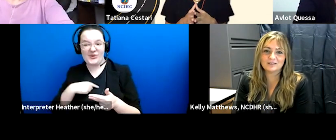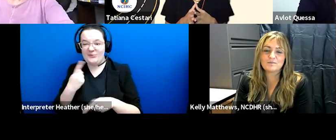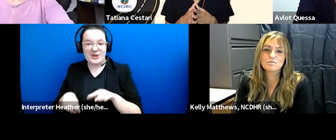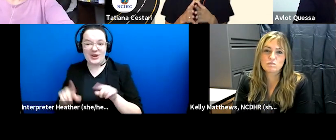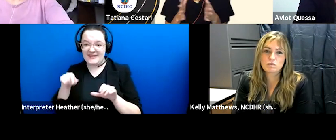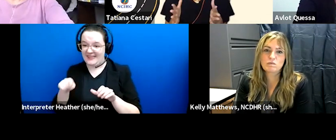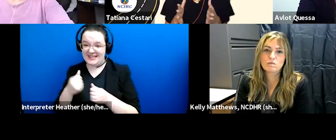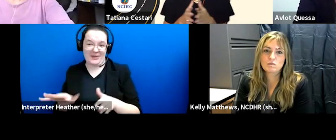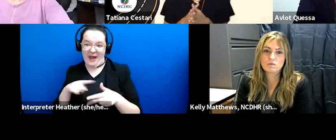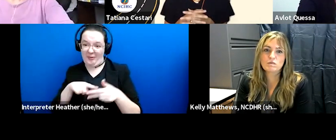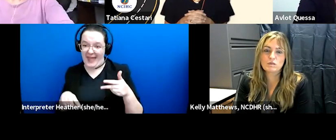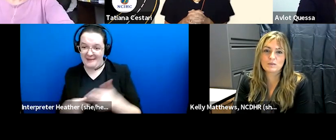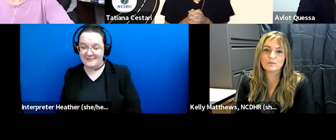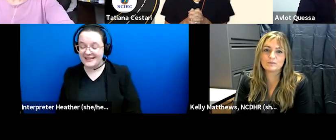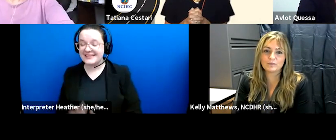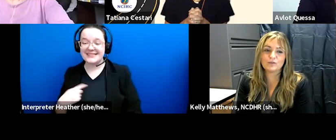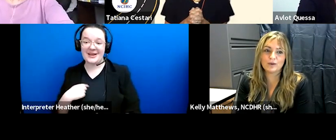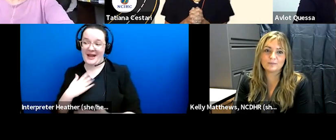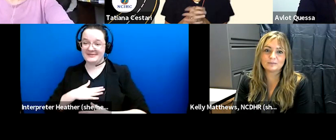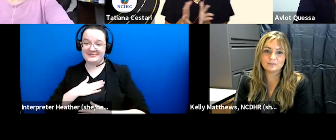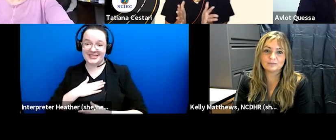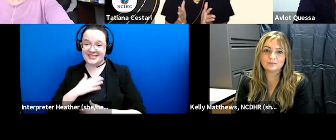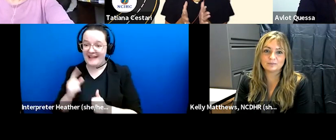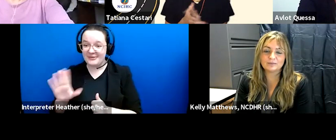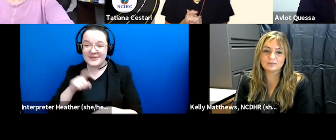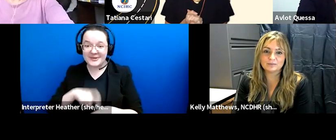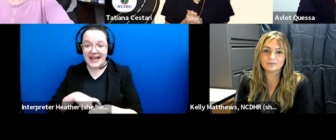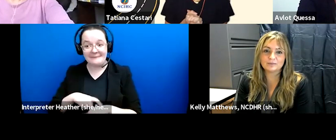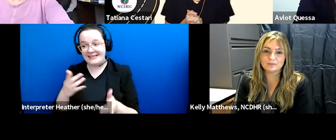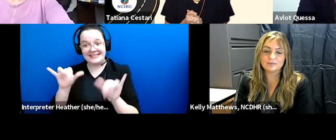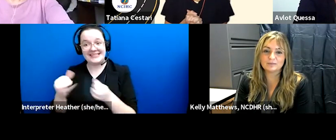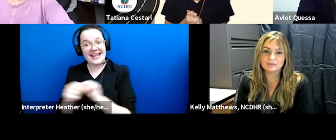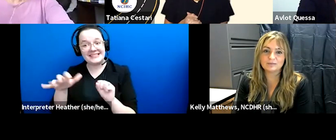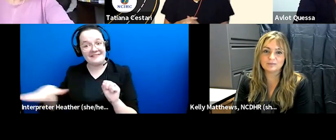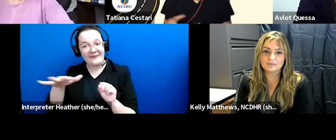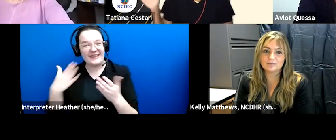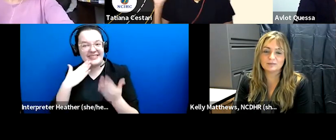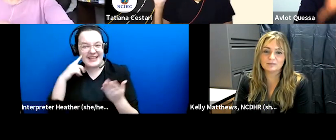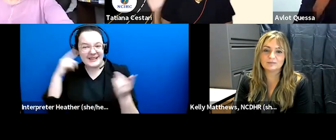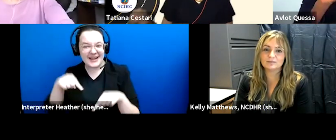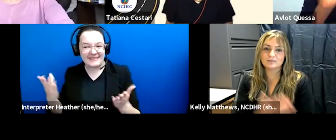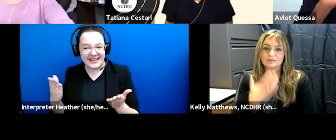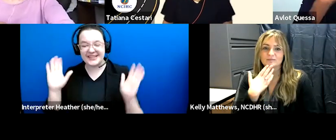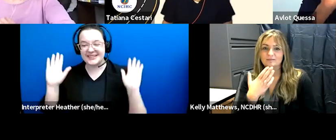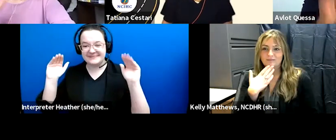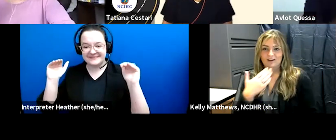so i appreciate everybody's time and i'll be safe out there thank you so much for being here goodbye